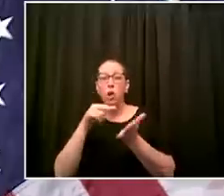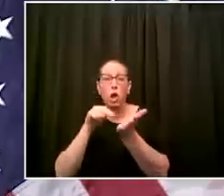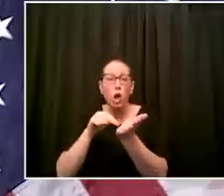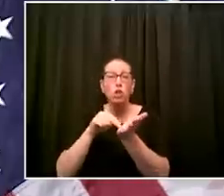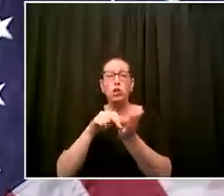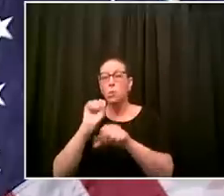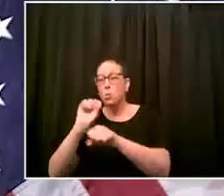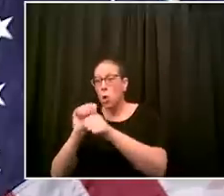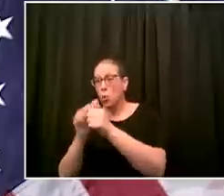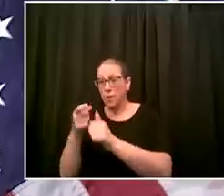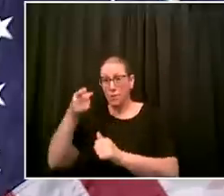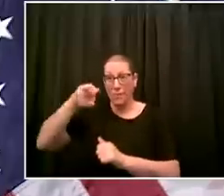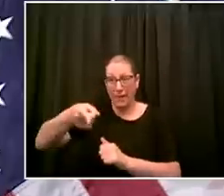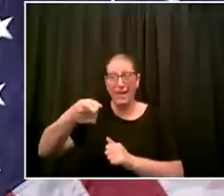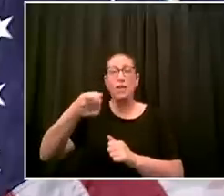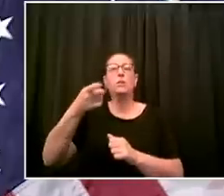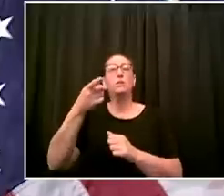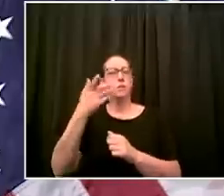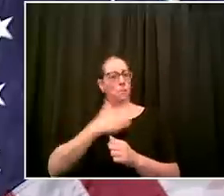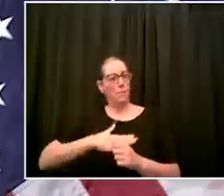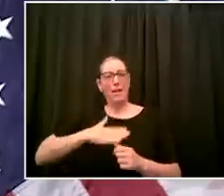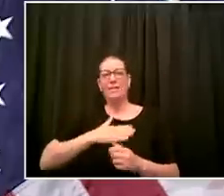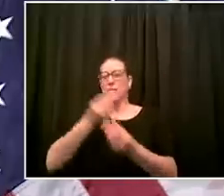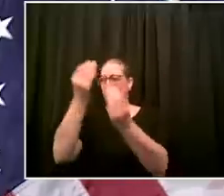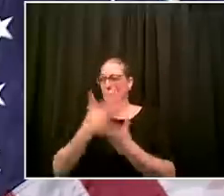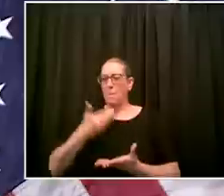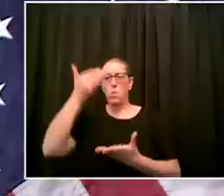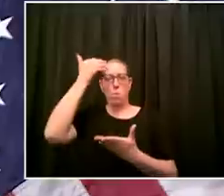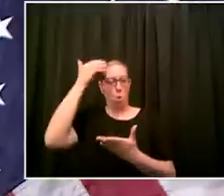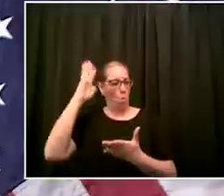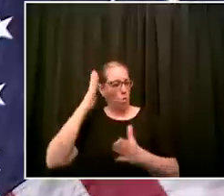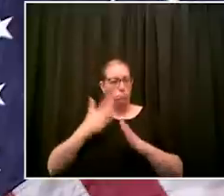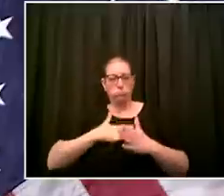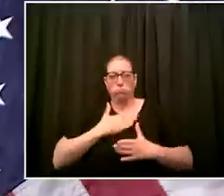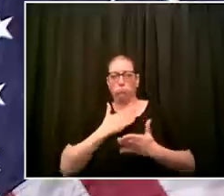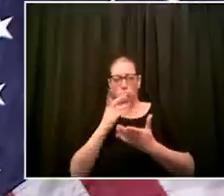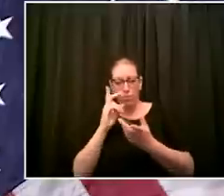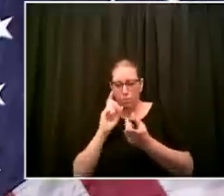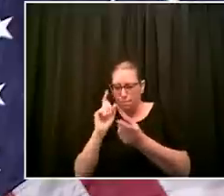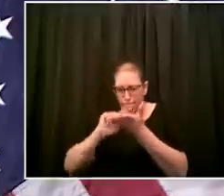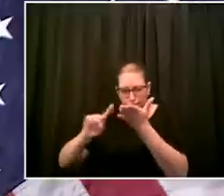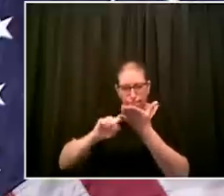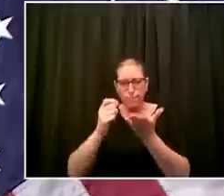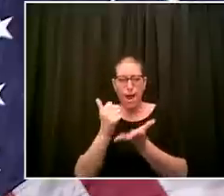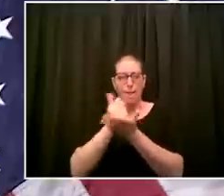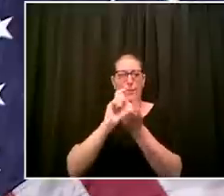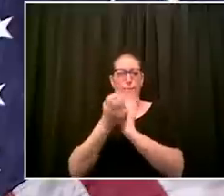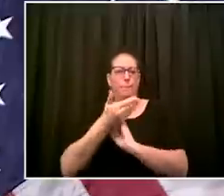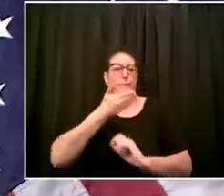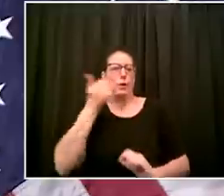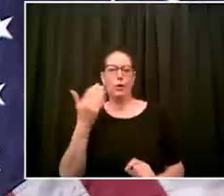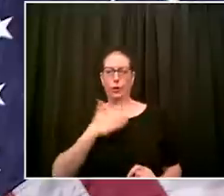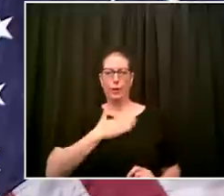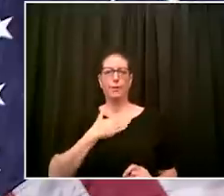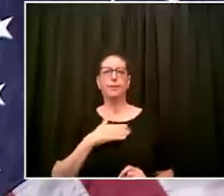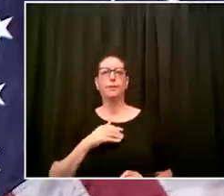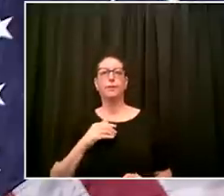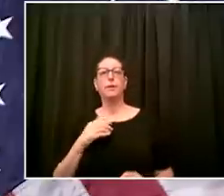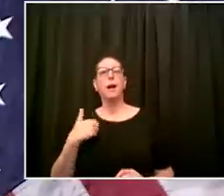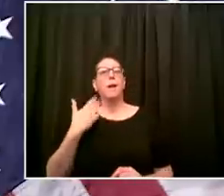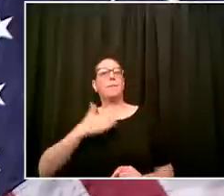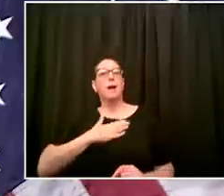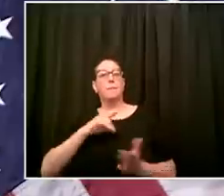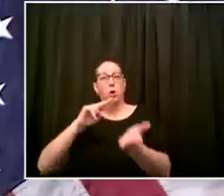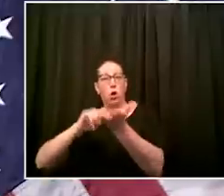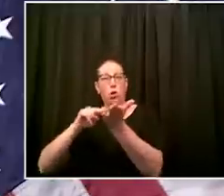the states i'm glad they talked to you because we want all the truth to come out but we need them to talk to our authorities and the state's